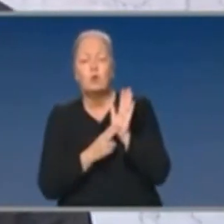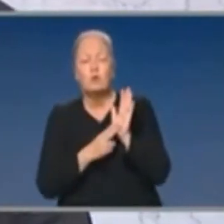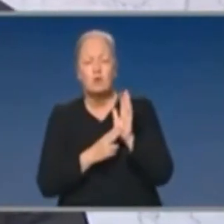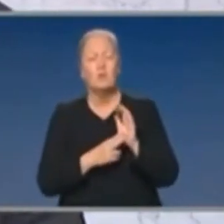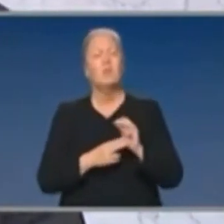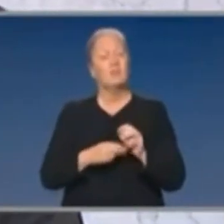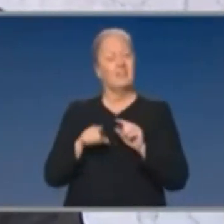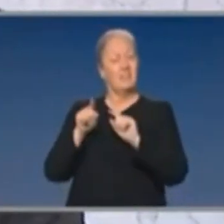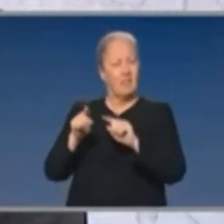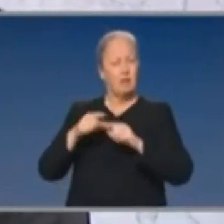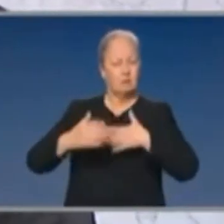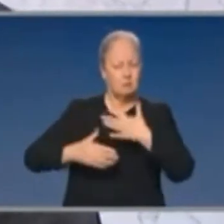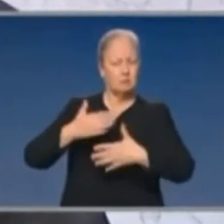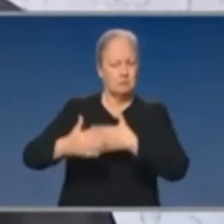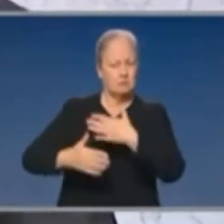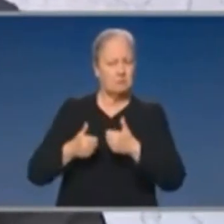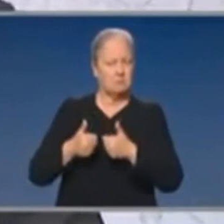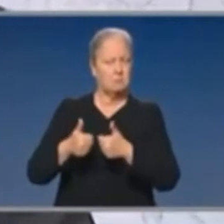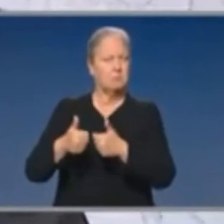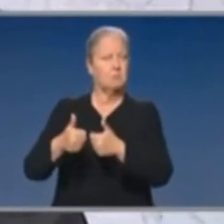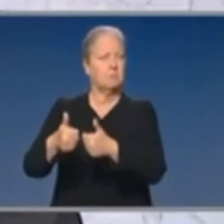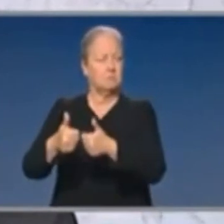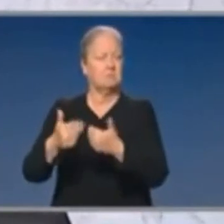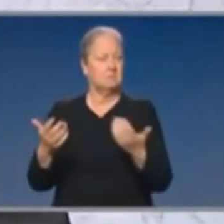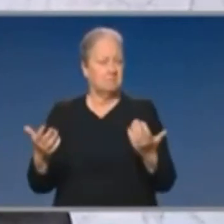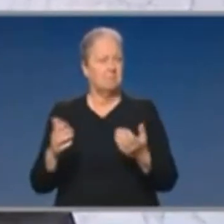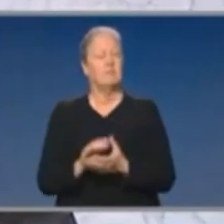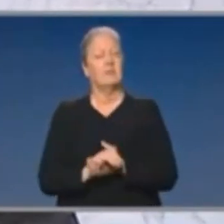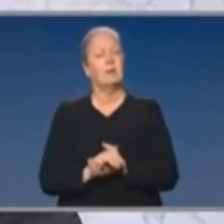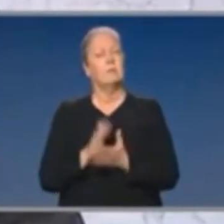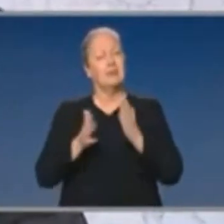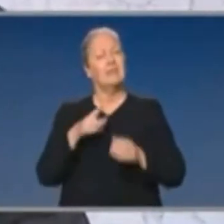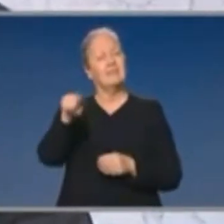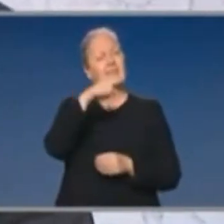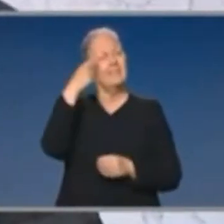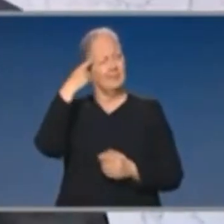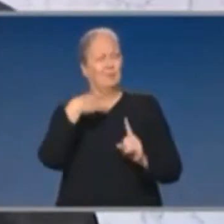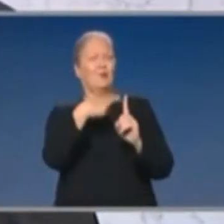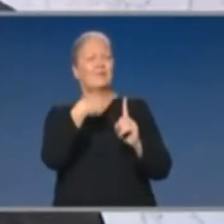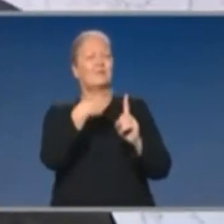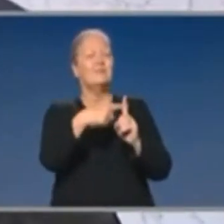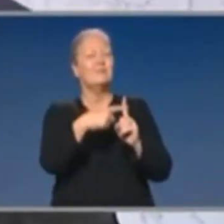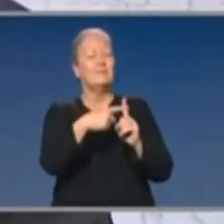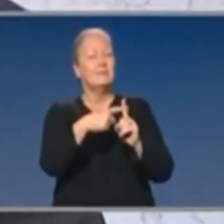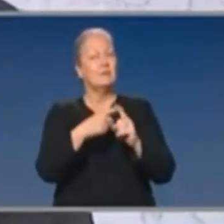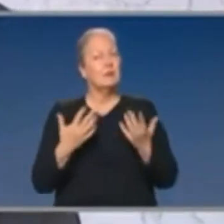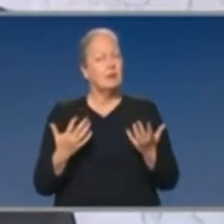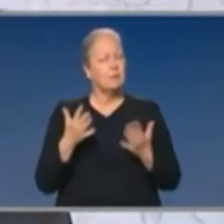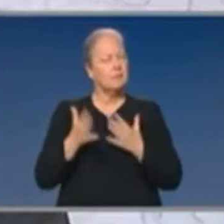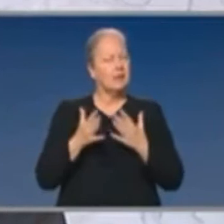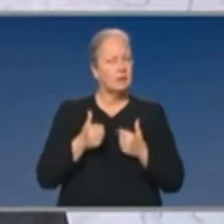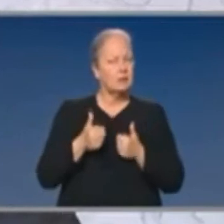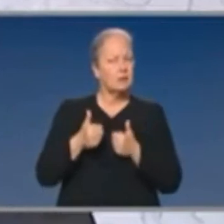managing this best in the world today. And we can take some encouragement from that and we can take some hope from that.